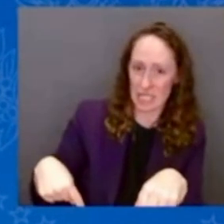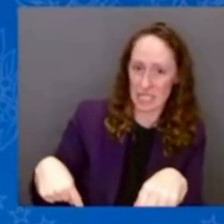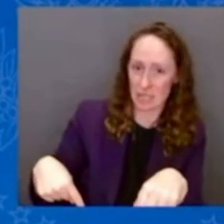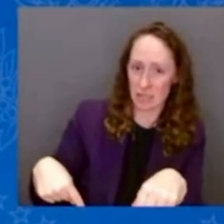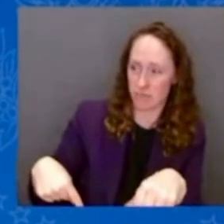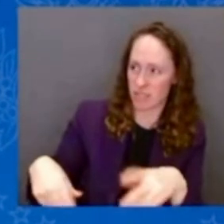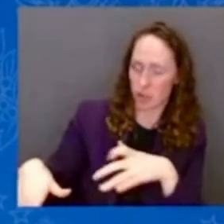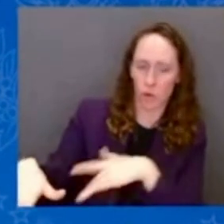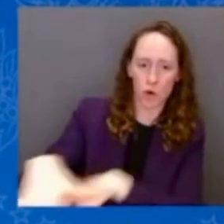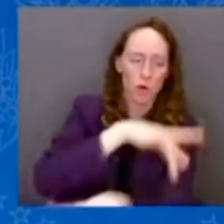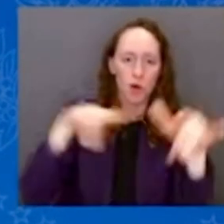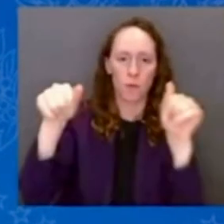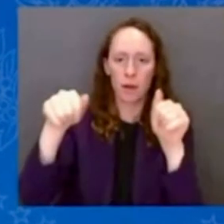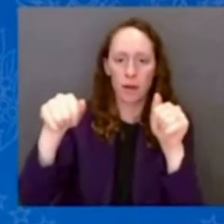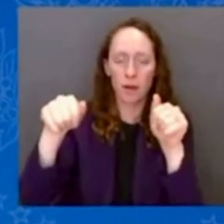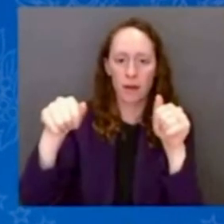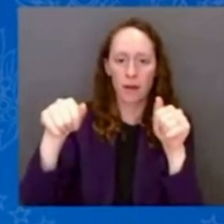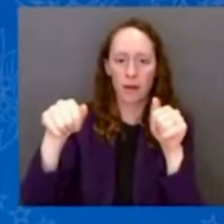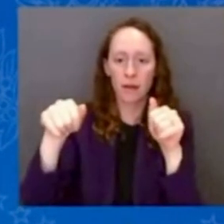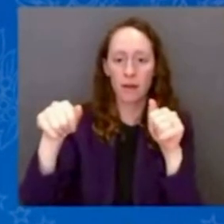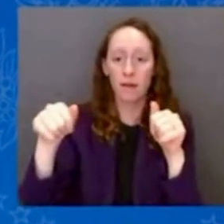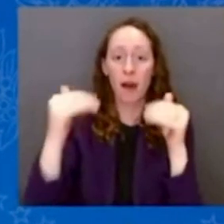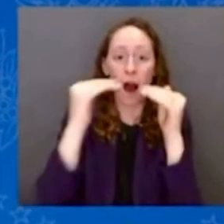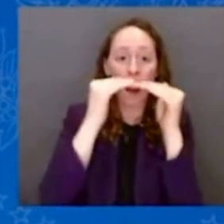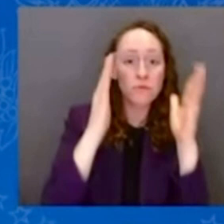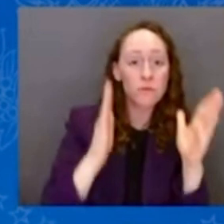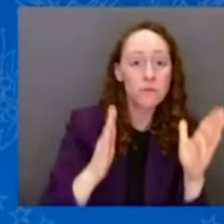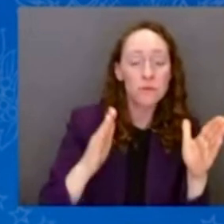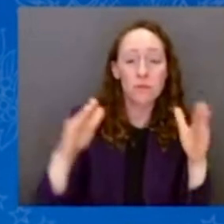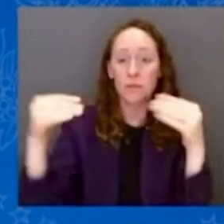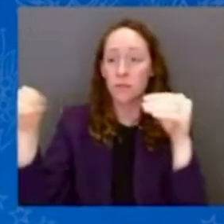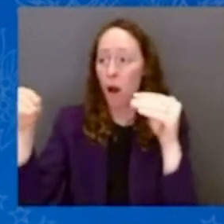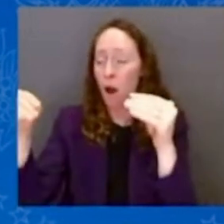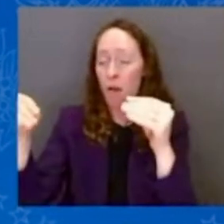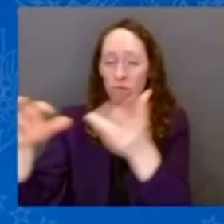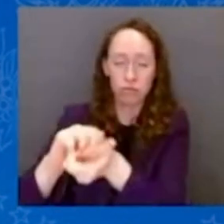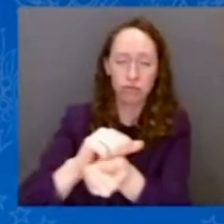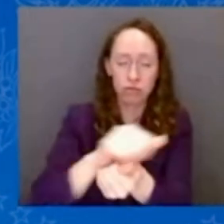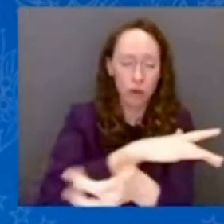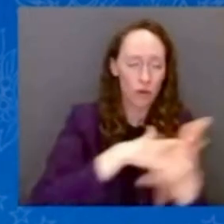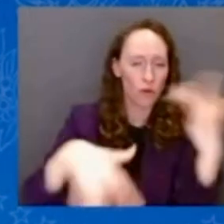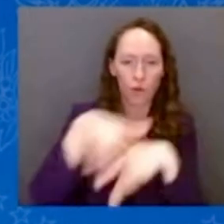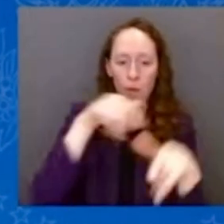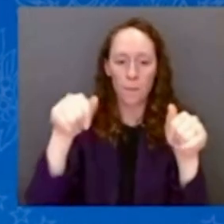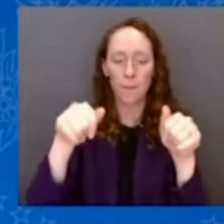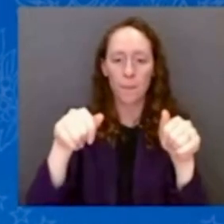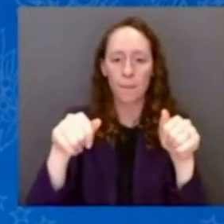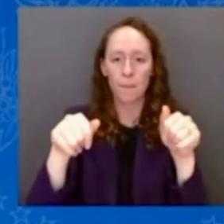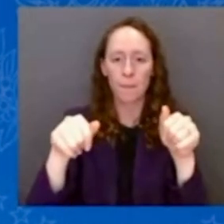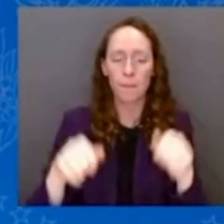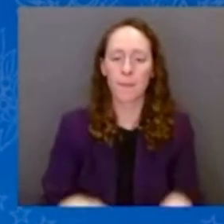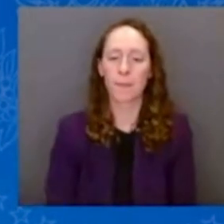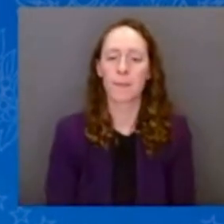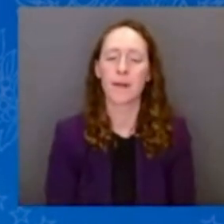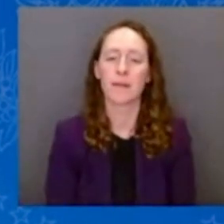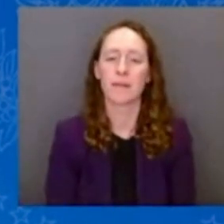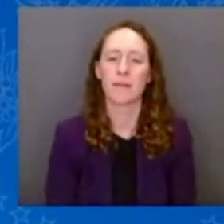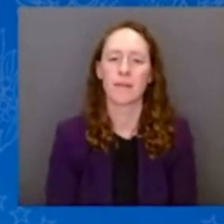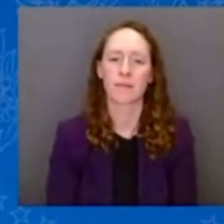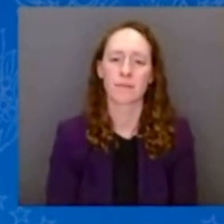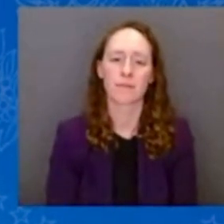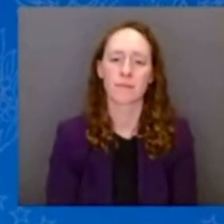powerful part of the tornado came through Rolling Fork. They stayed here and had the effect. was so devastating.